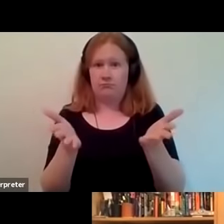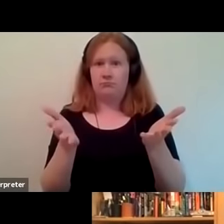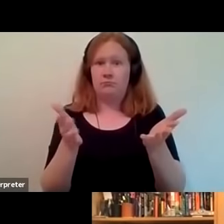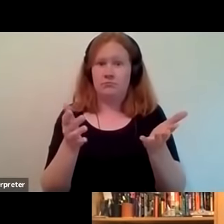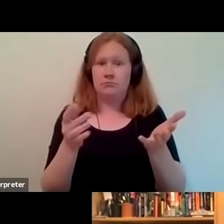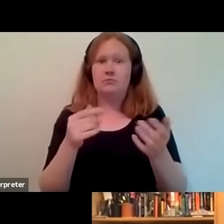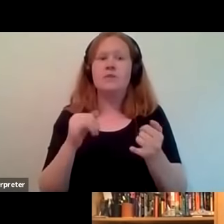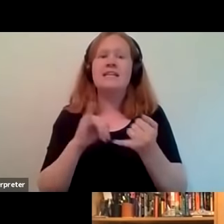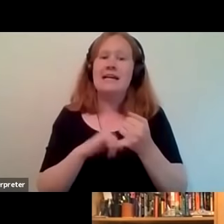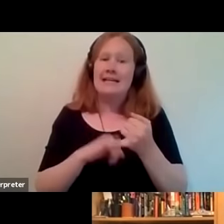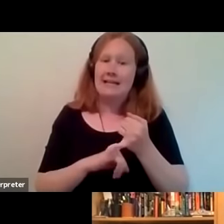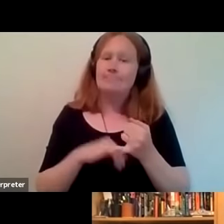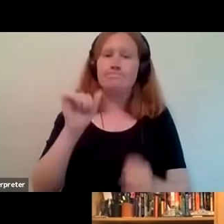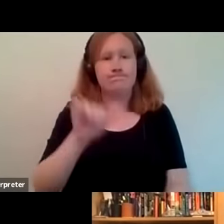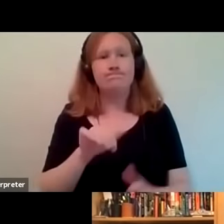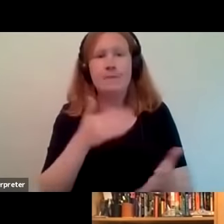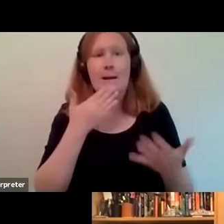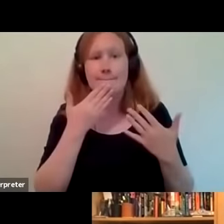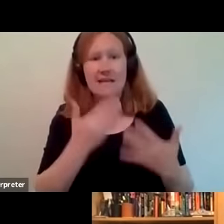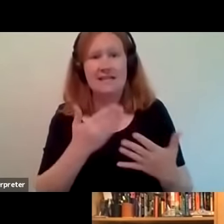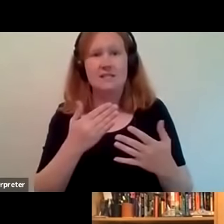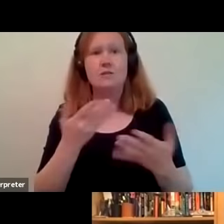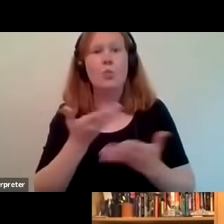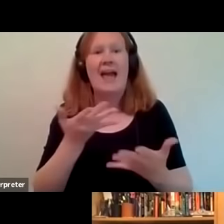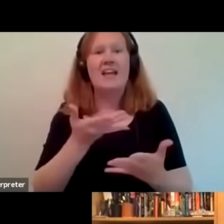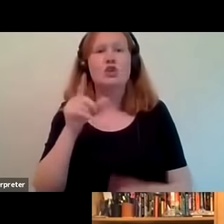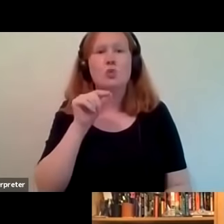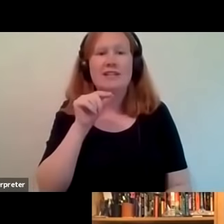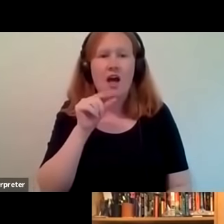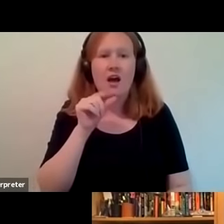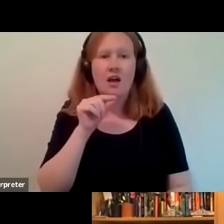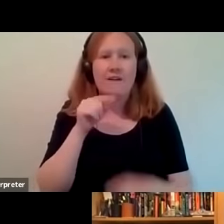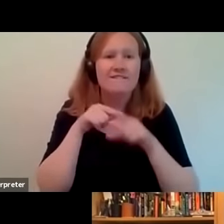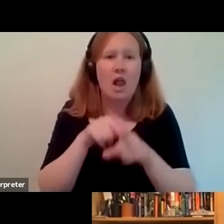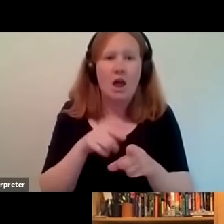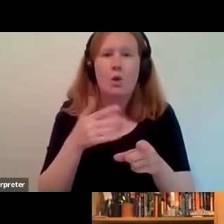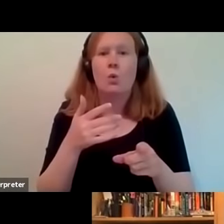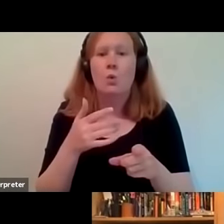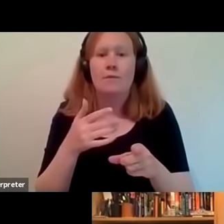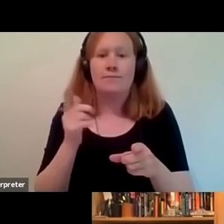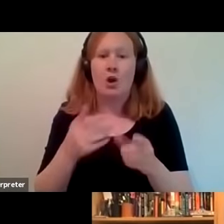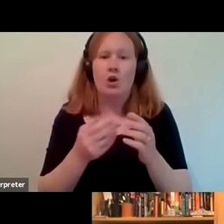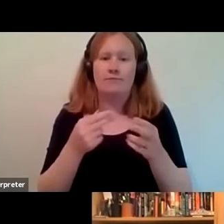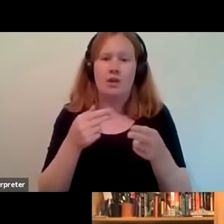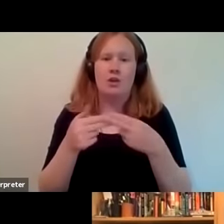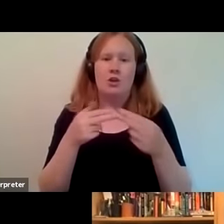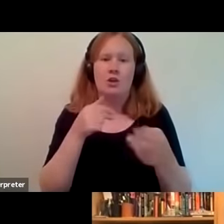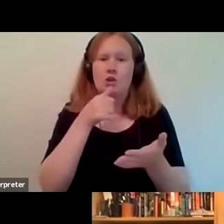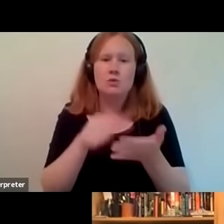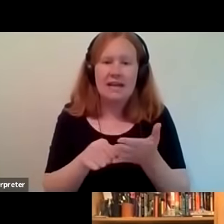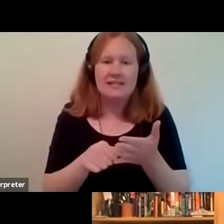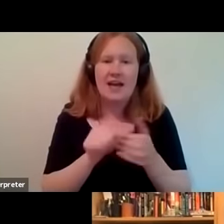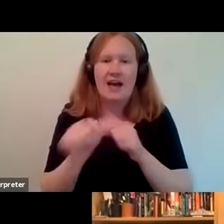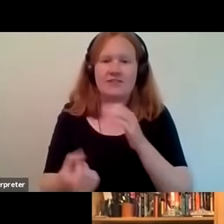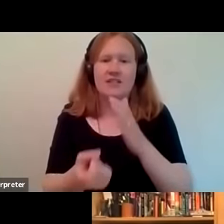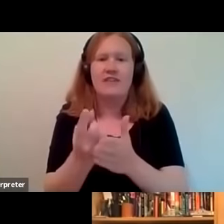we're going to so absolutely yes please do follow us on twitter and sign up to um our newsletter we'll send you those links after the event